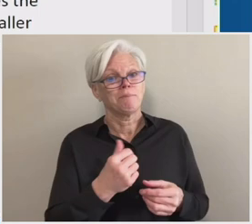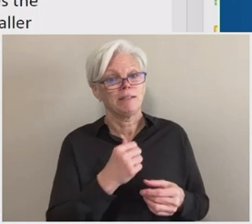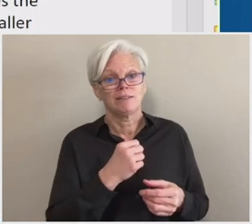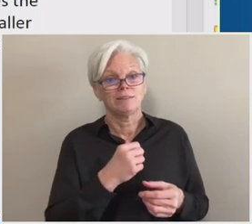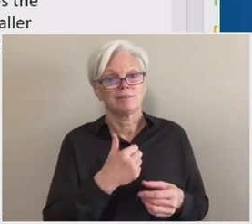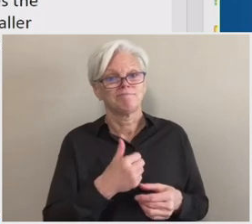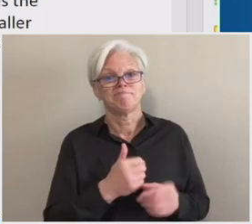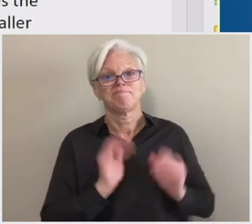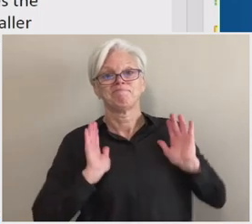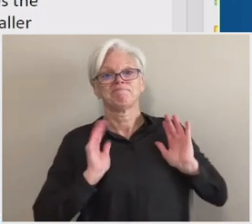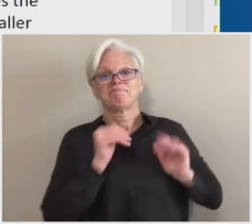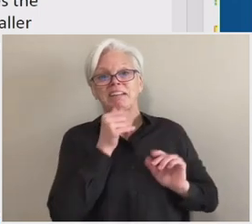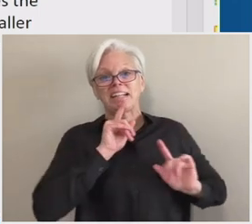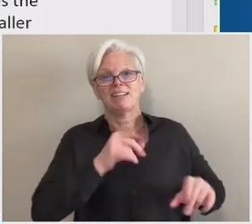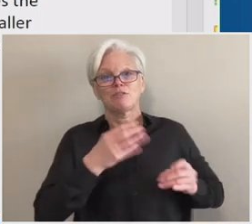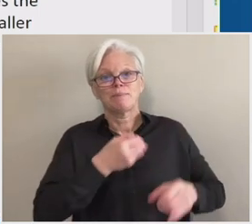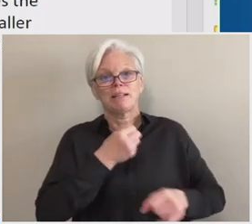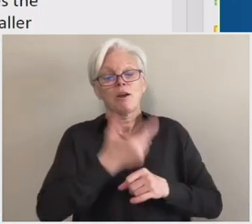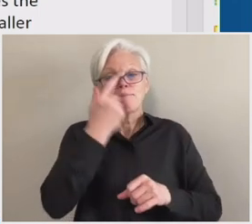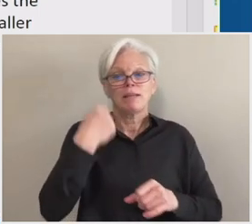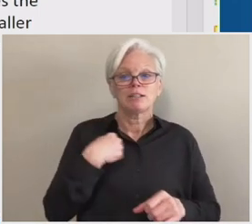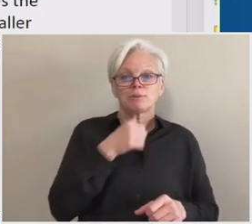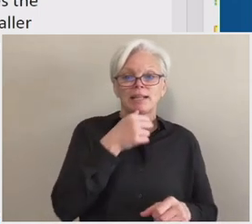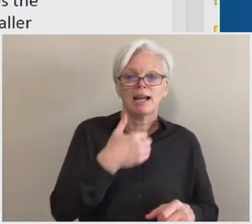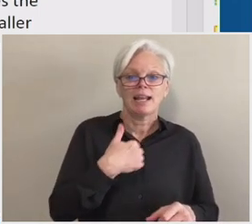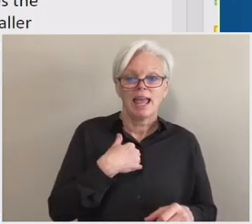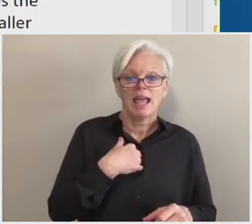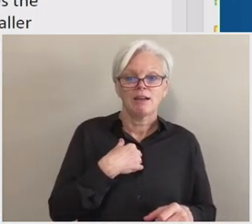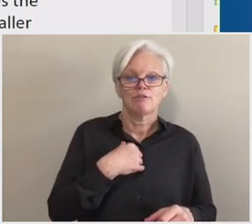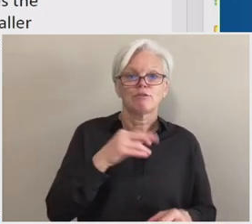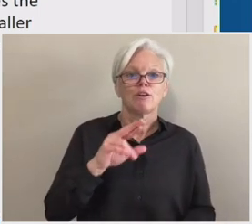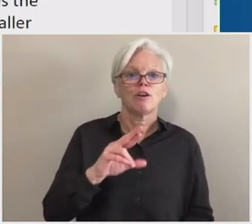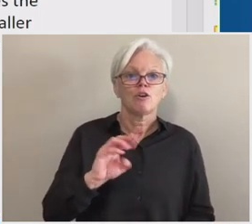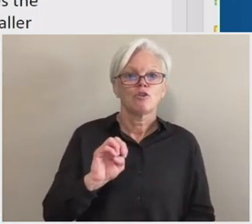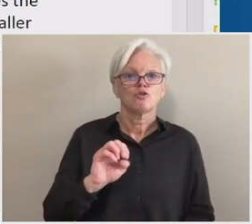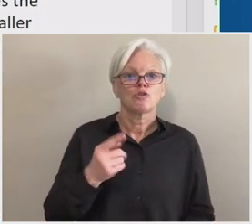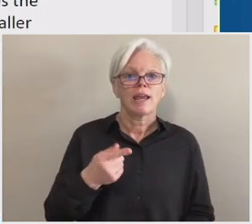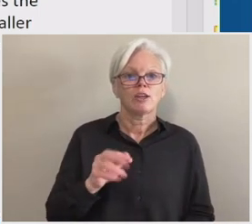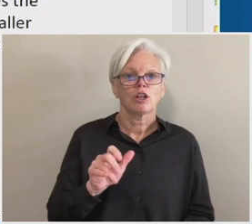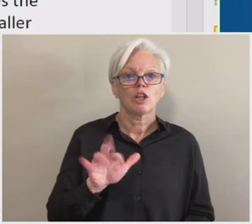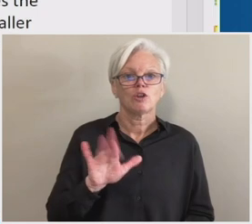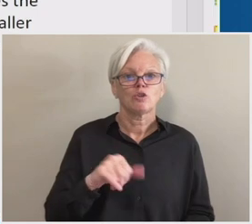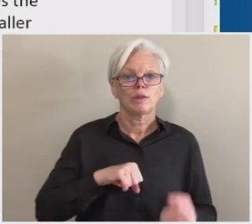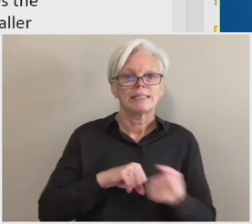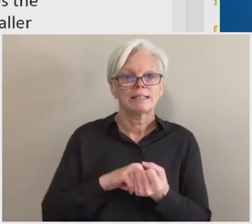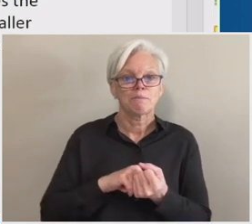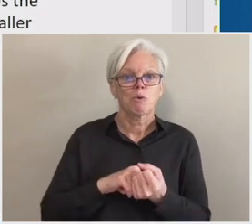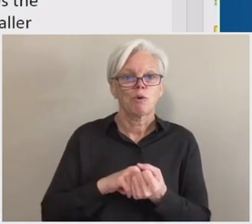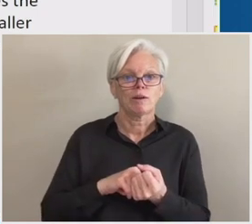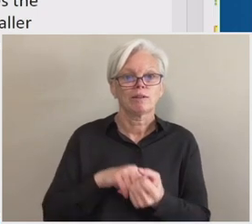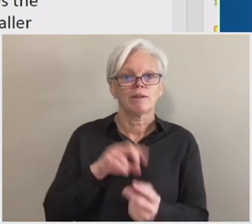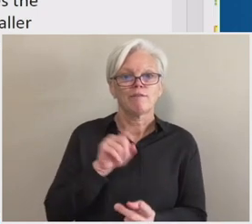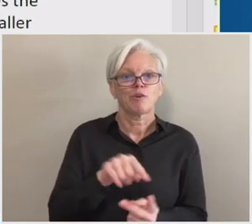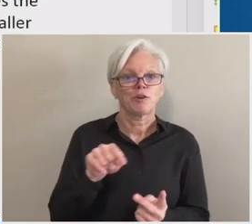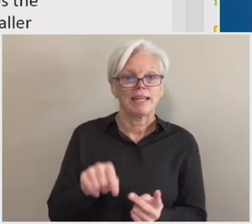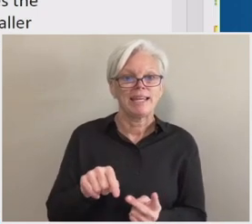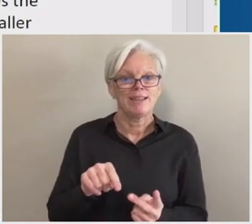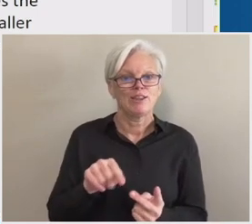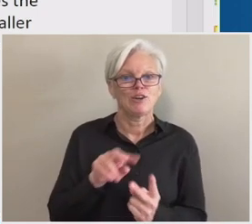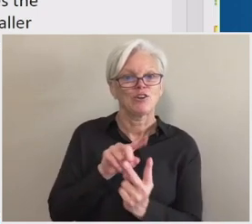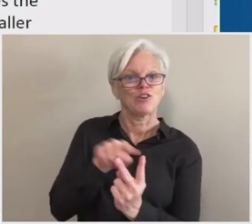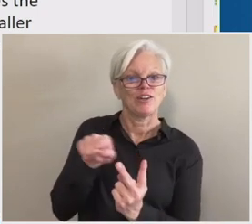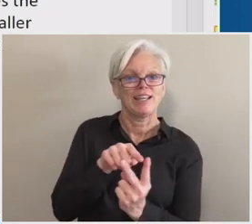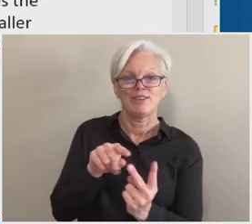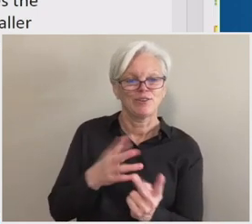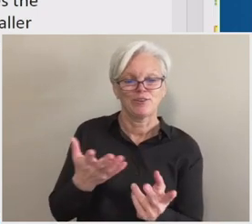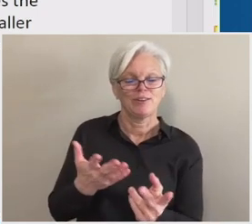years because we did not have regulatory support for either option. So I'm actually going to walk you